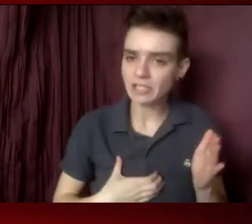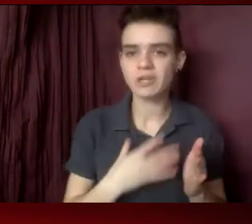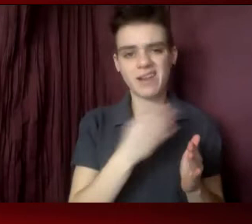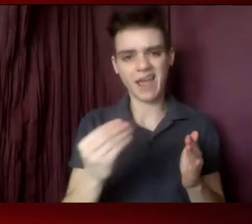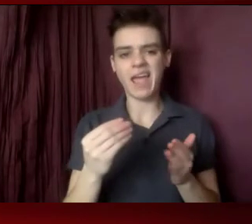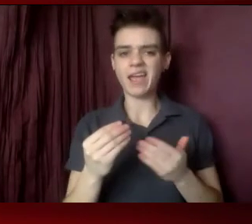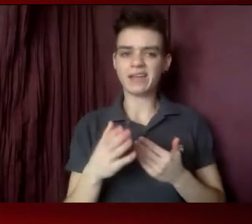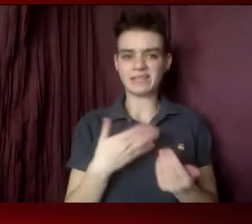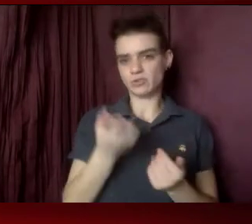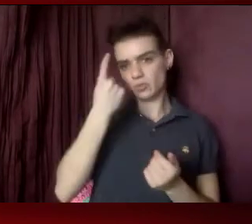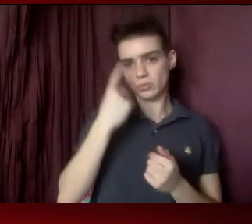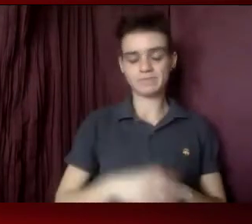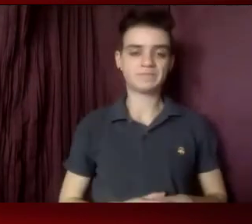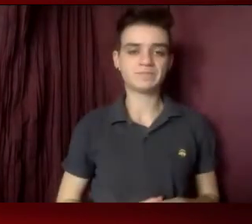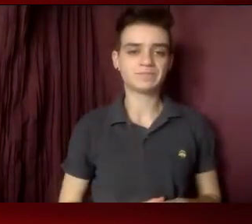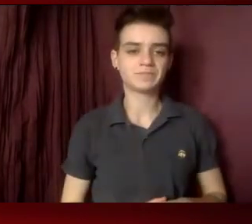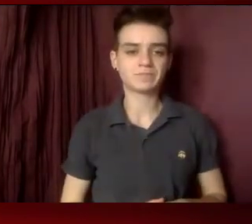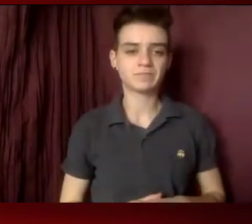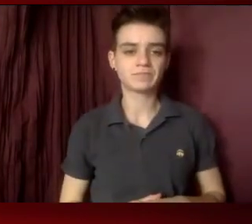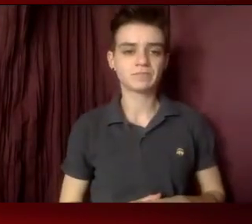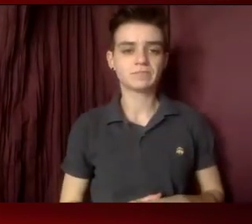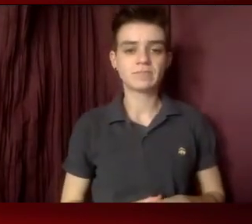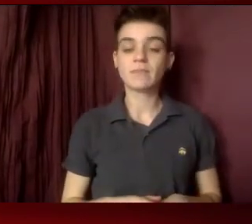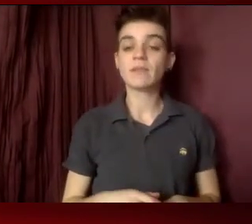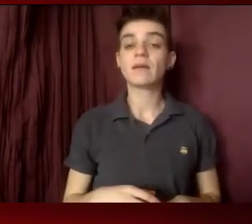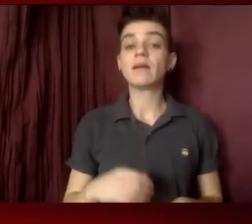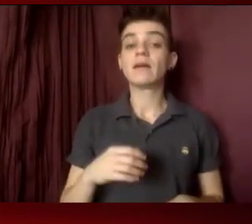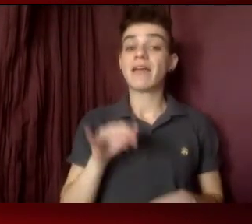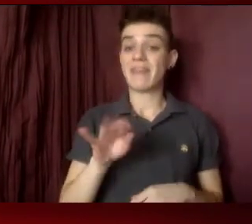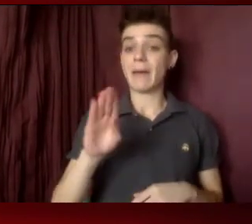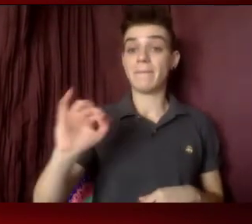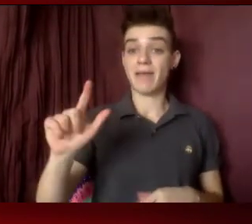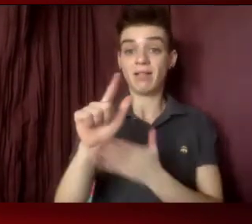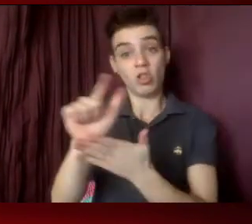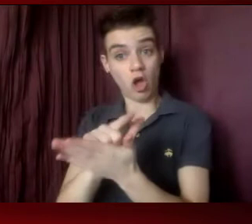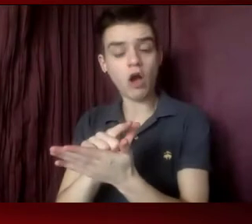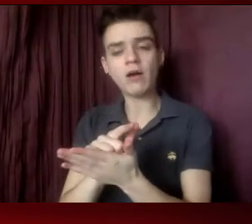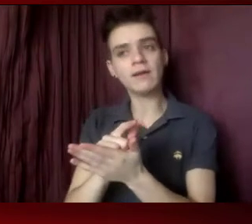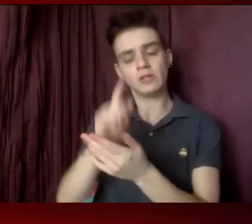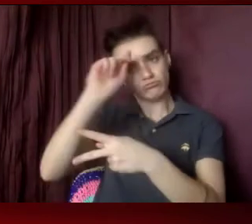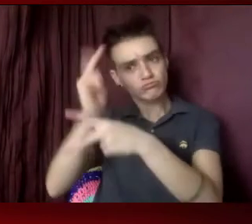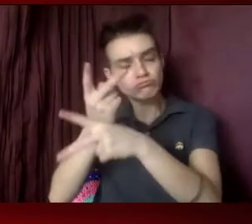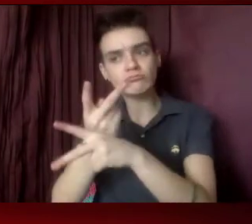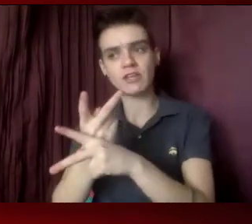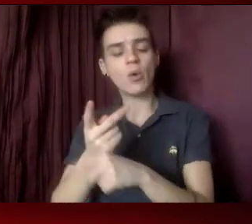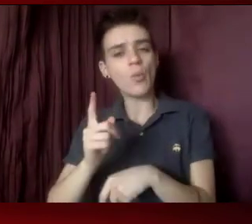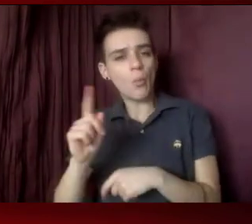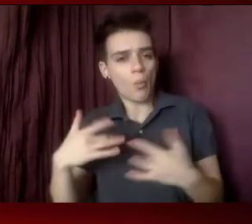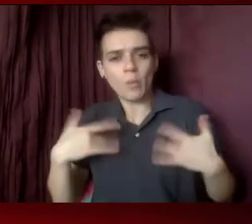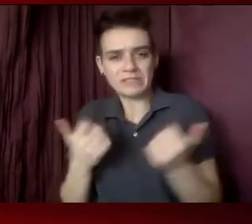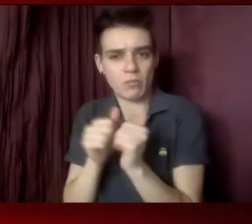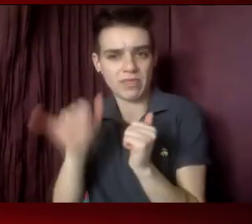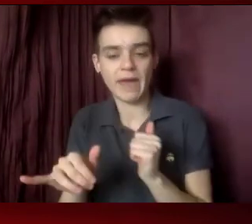Don't fail to find out where the bill is in the legislative process. This is very important. Do some preparation